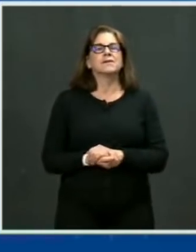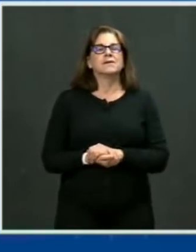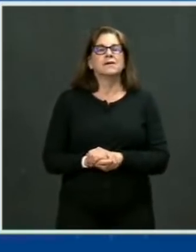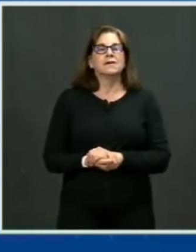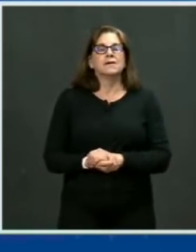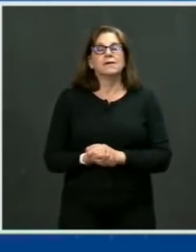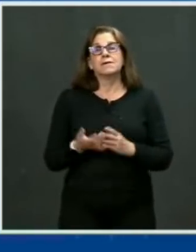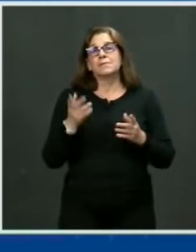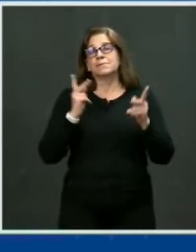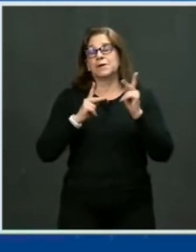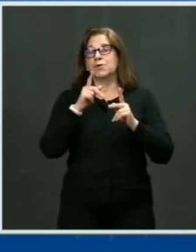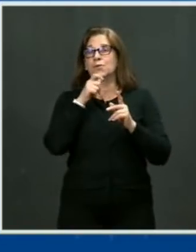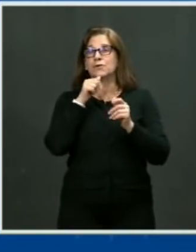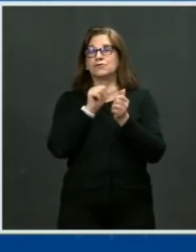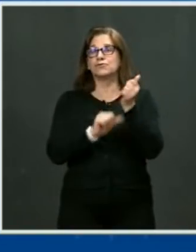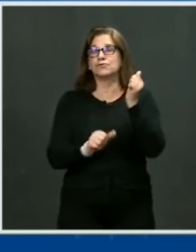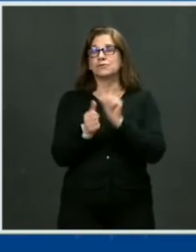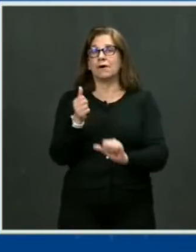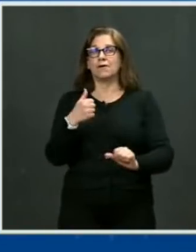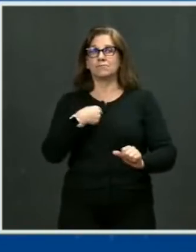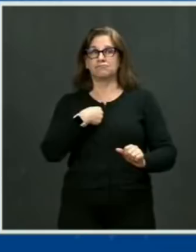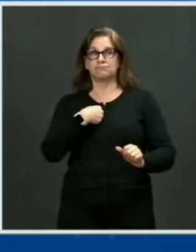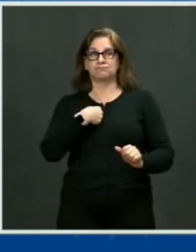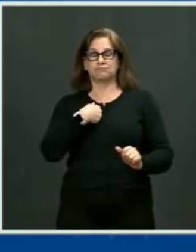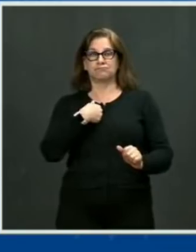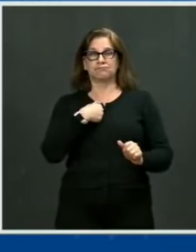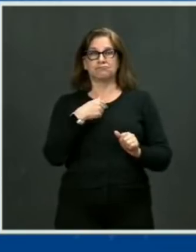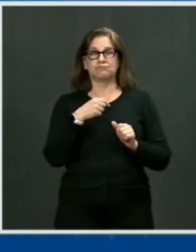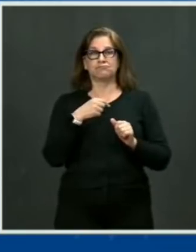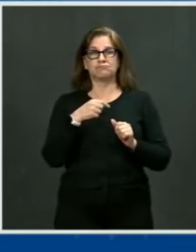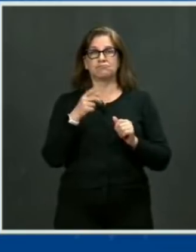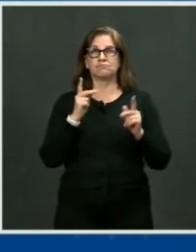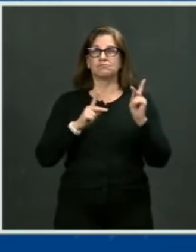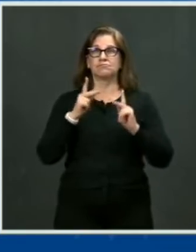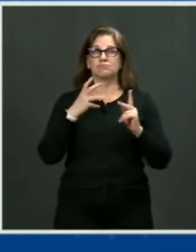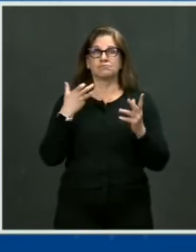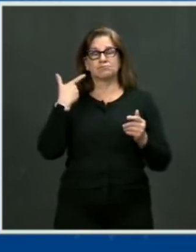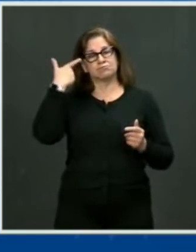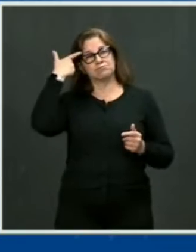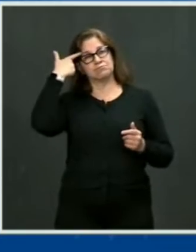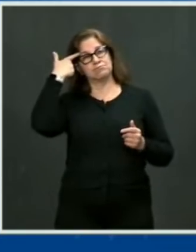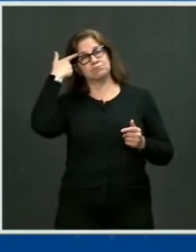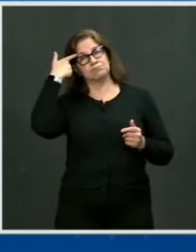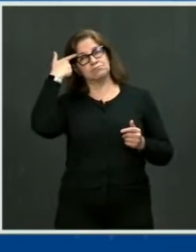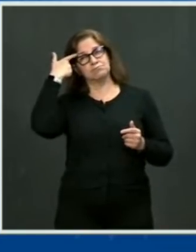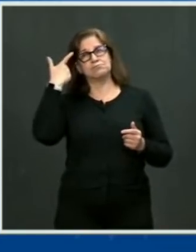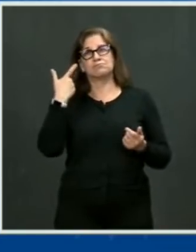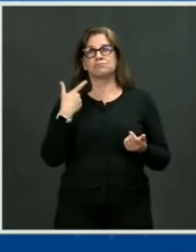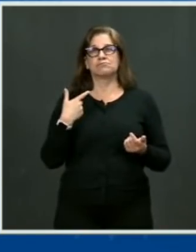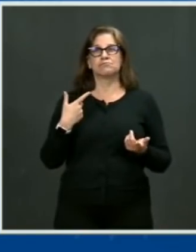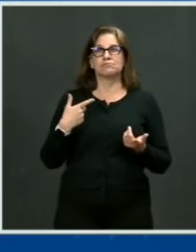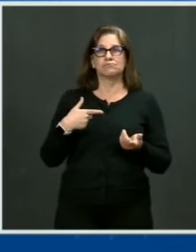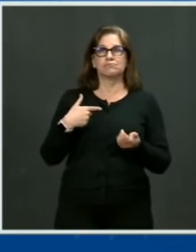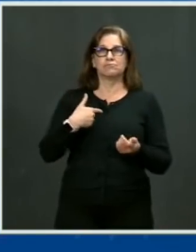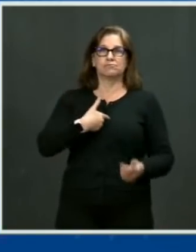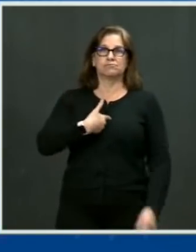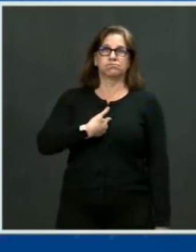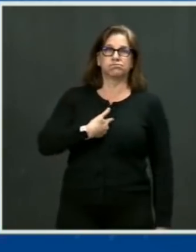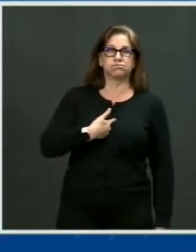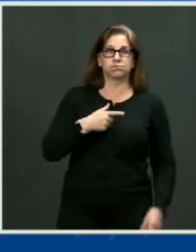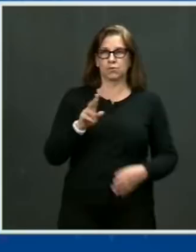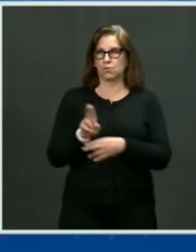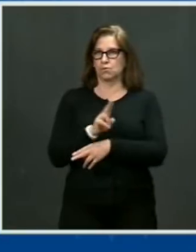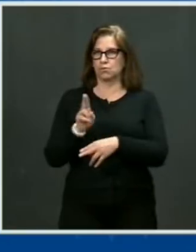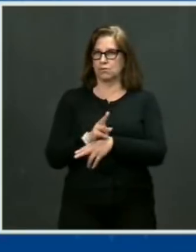available, an attempt at suicide, the death rate drops precipitously. States that